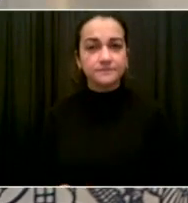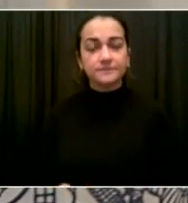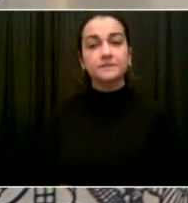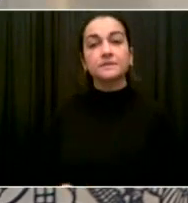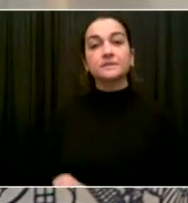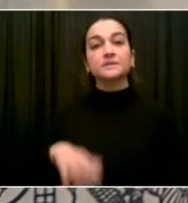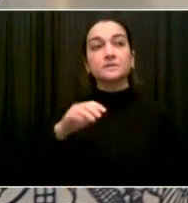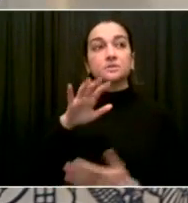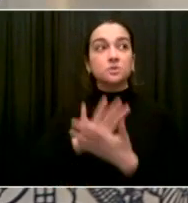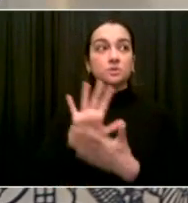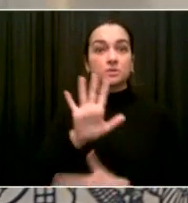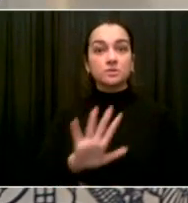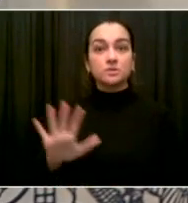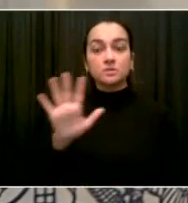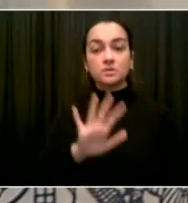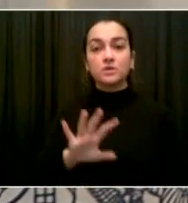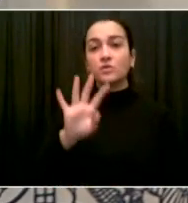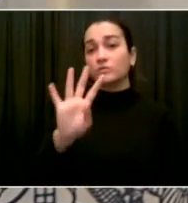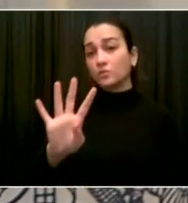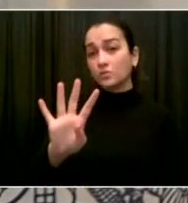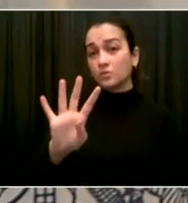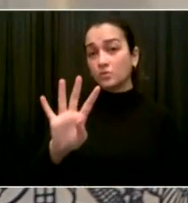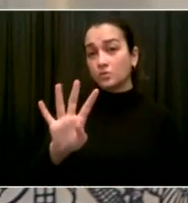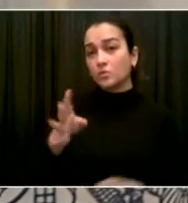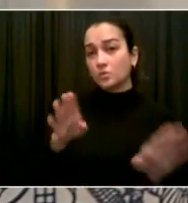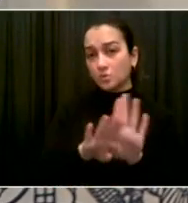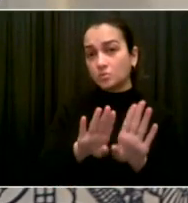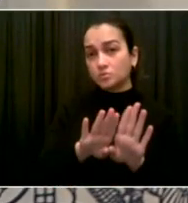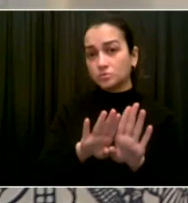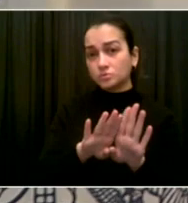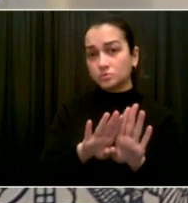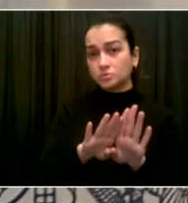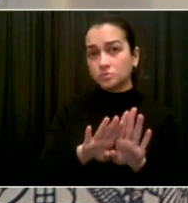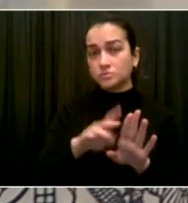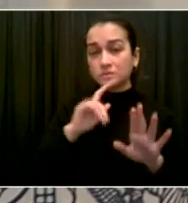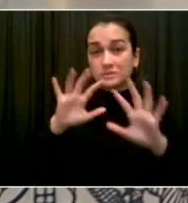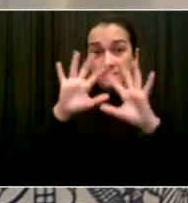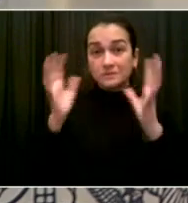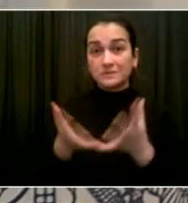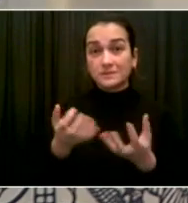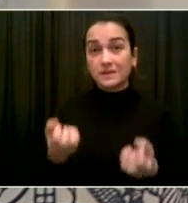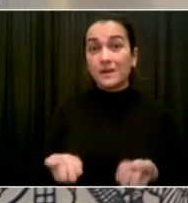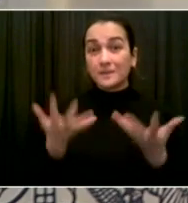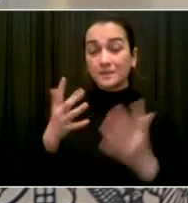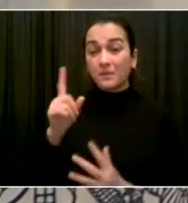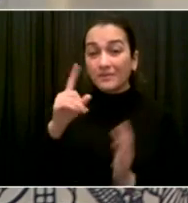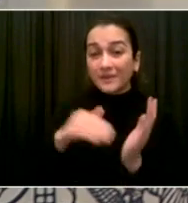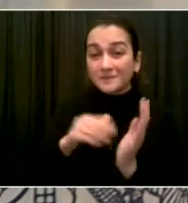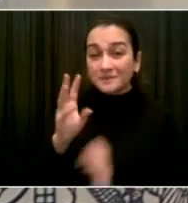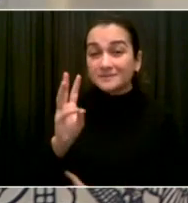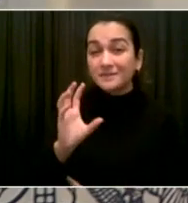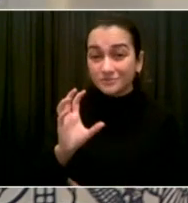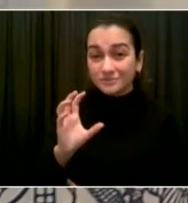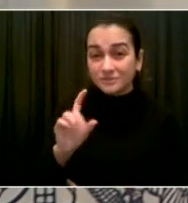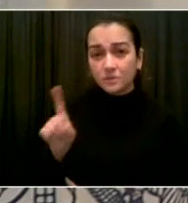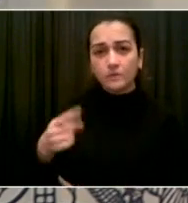and a positivity level just over 1%, obviously, compared to a much higher level for the city.